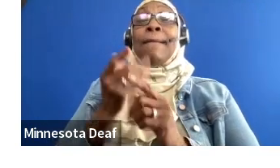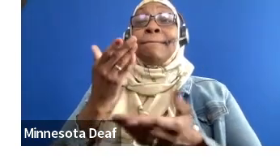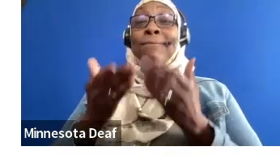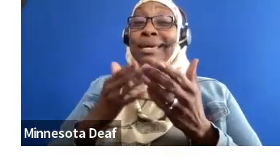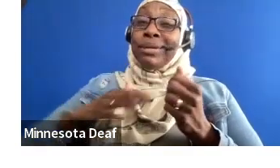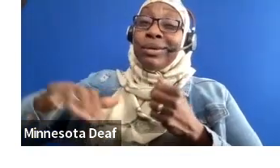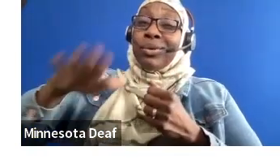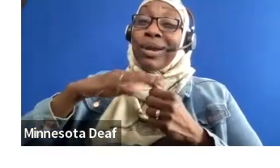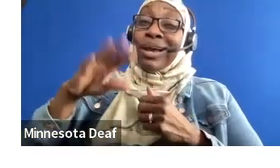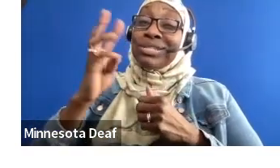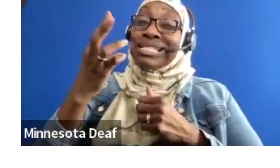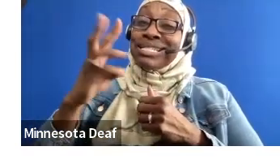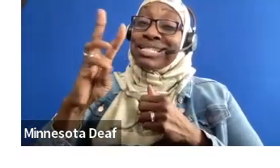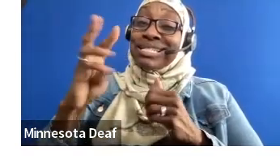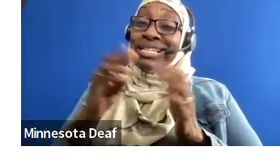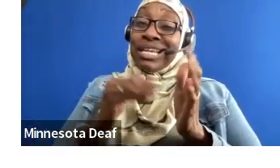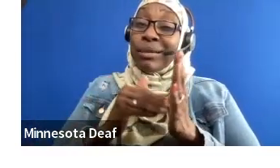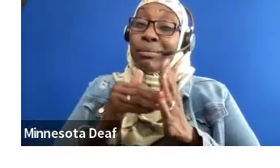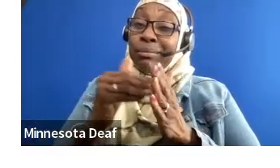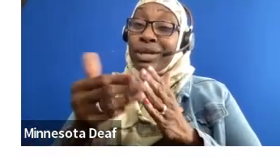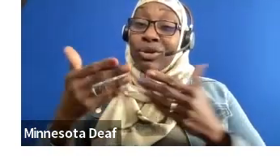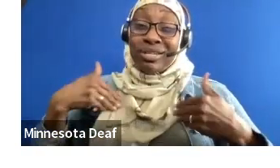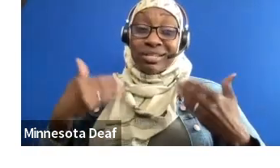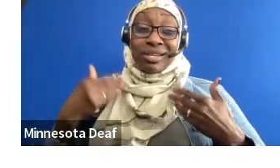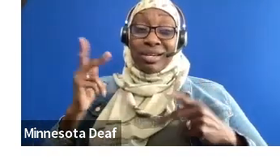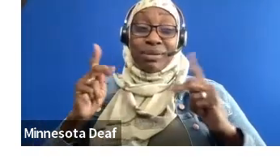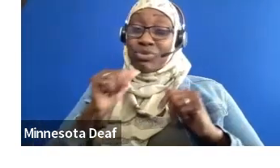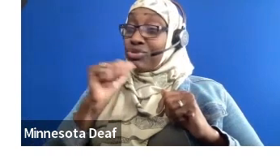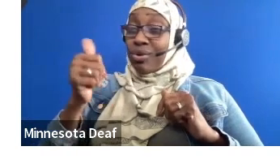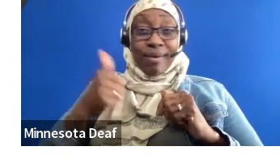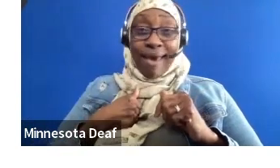ever having this positive male figure, adult figure in their lives.